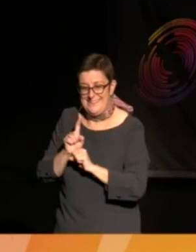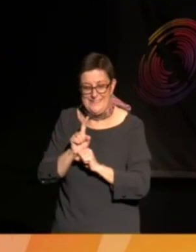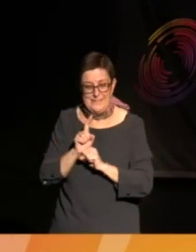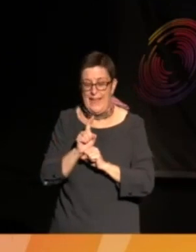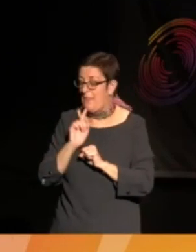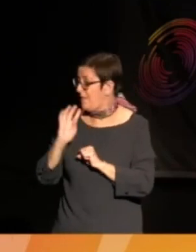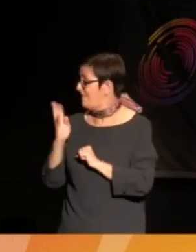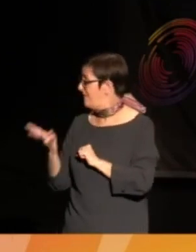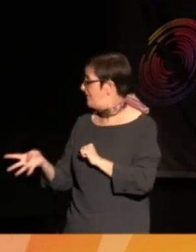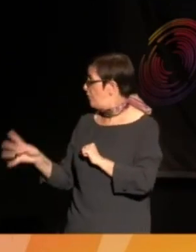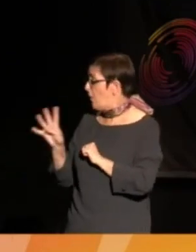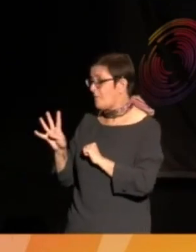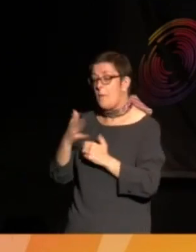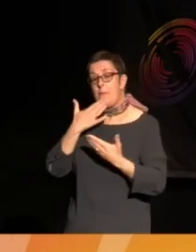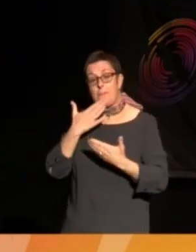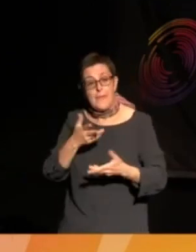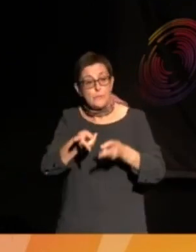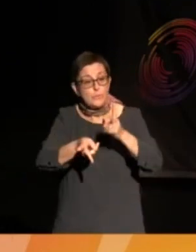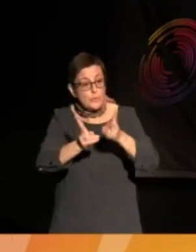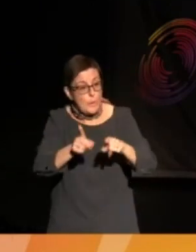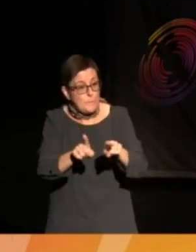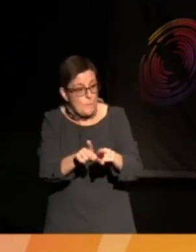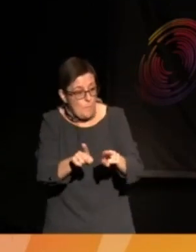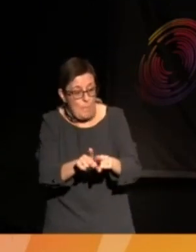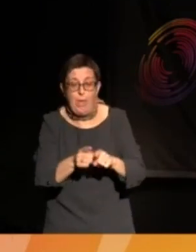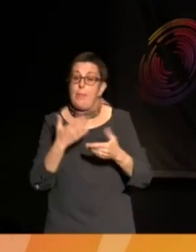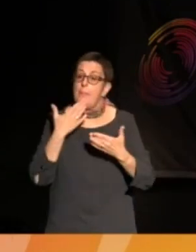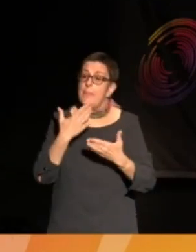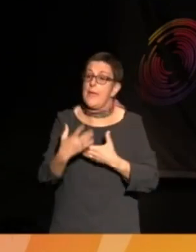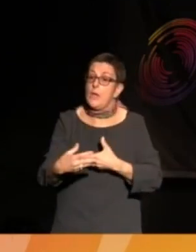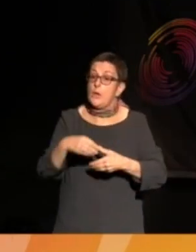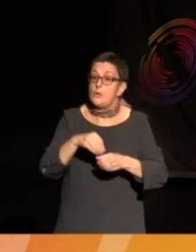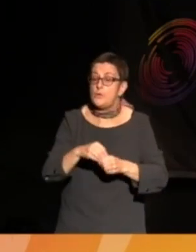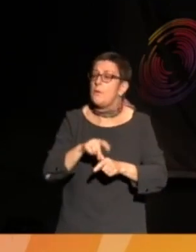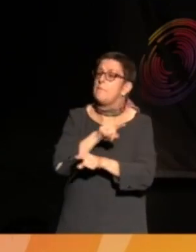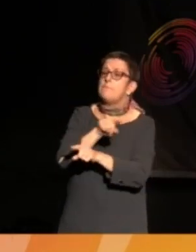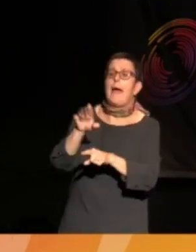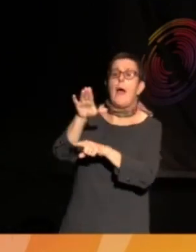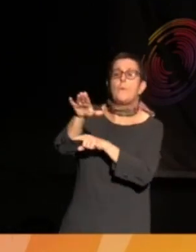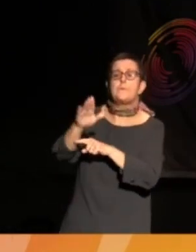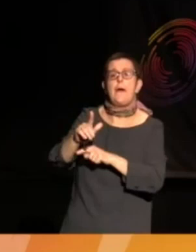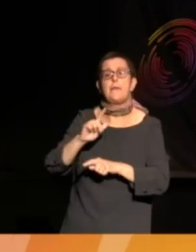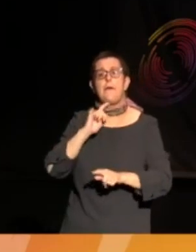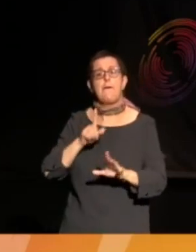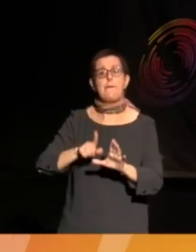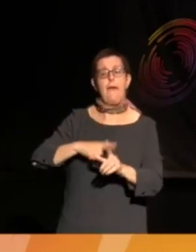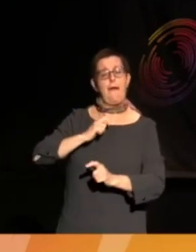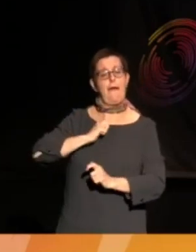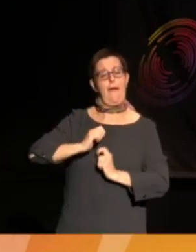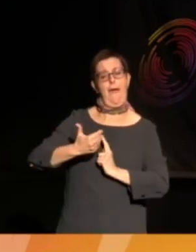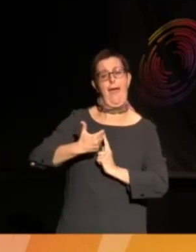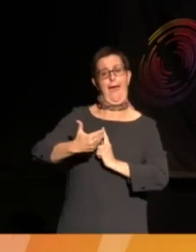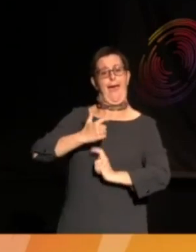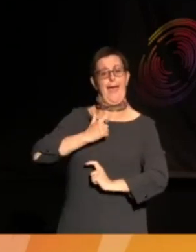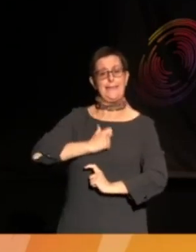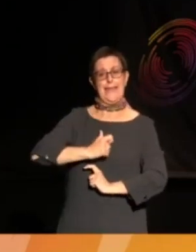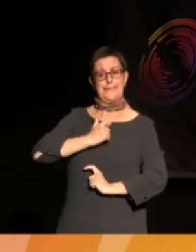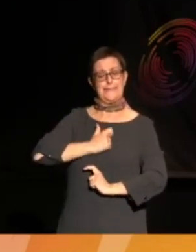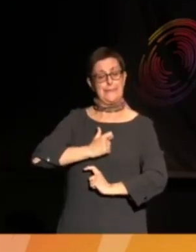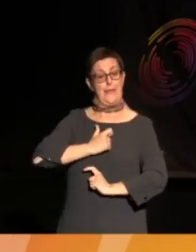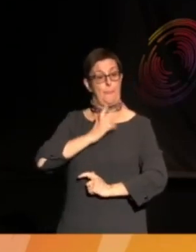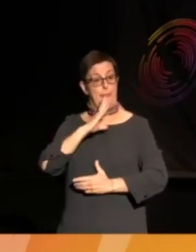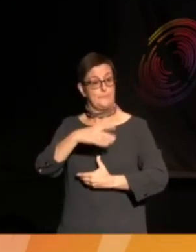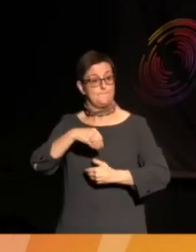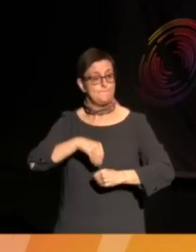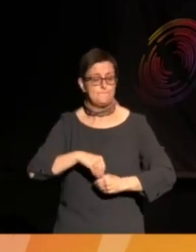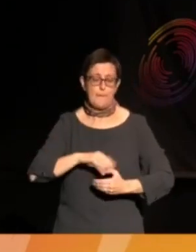of you. Thank you to our signers again. And please go and join Young Identity outside and then join us for the final poetic declaration tonight.